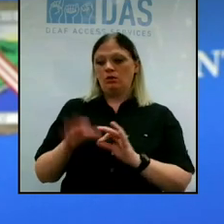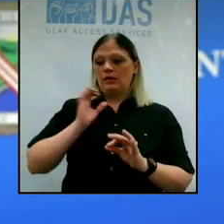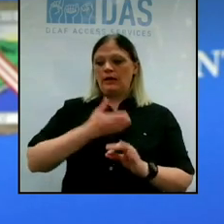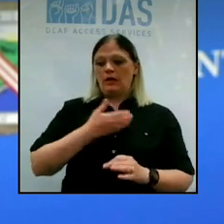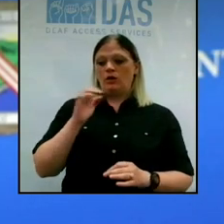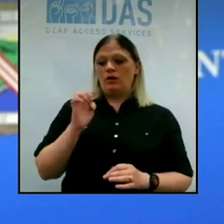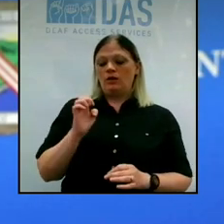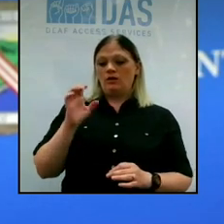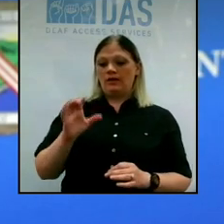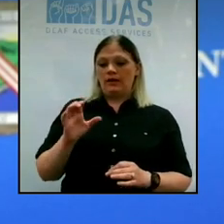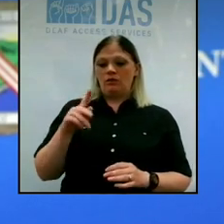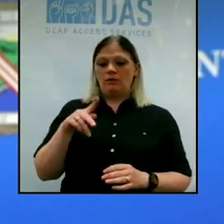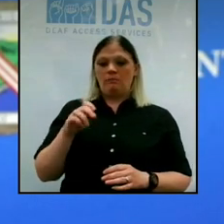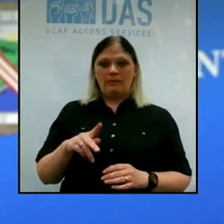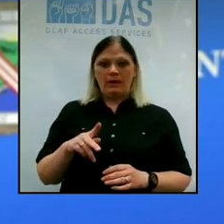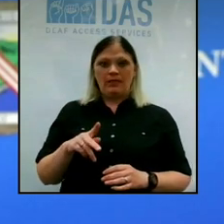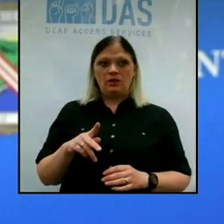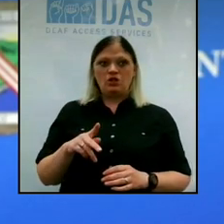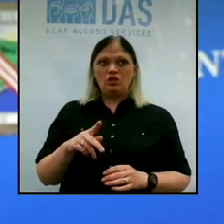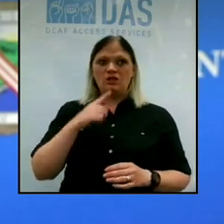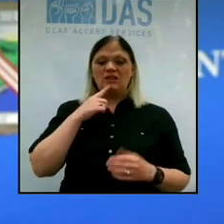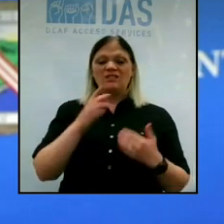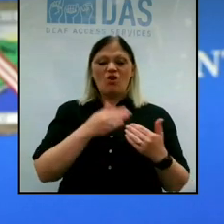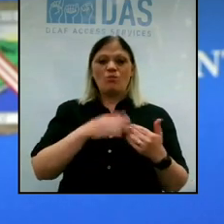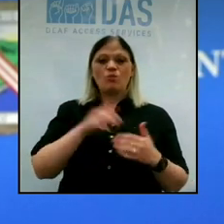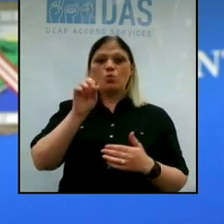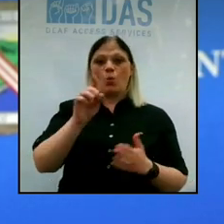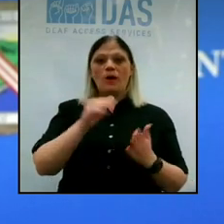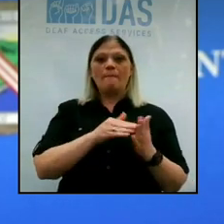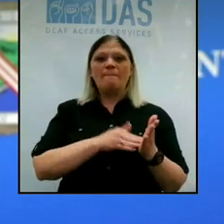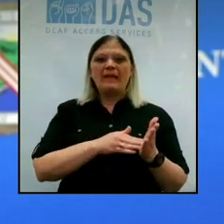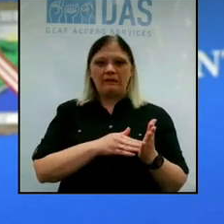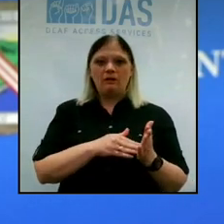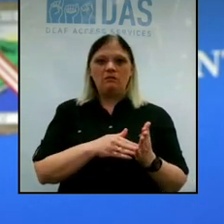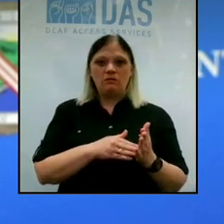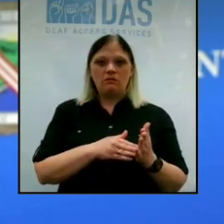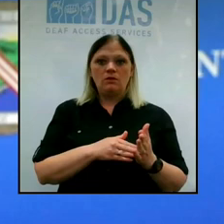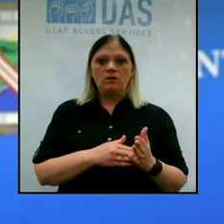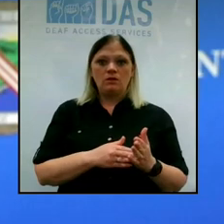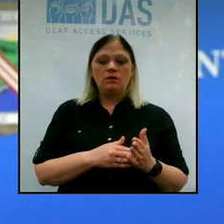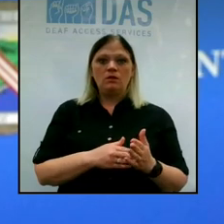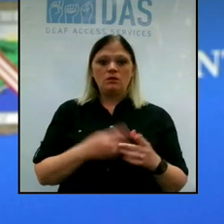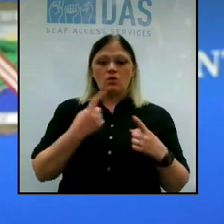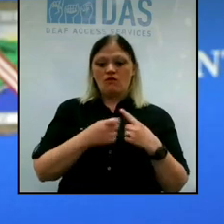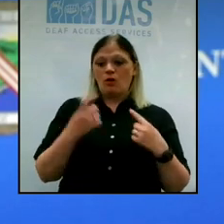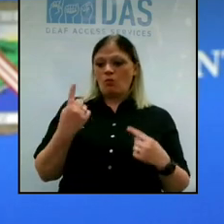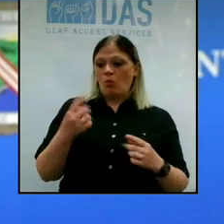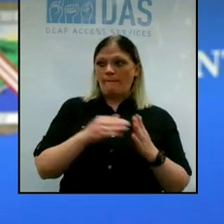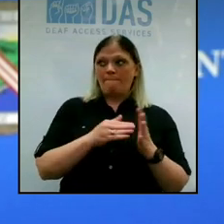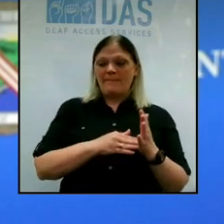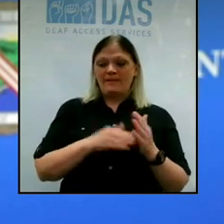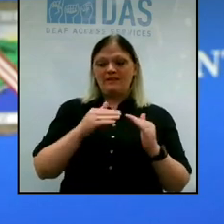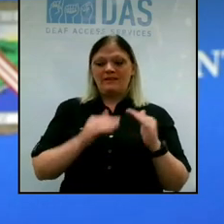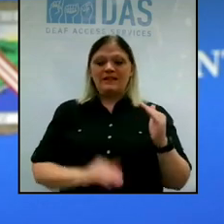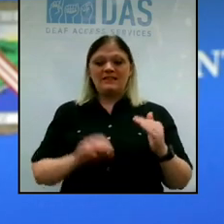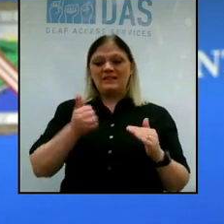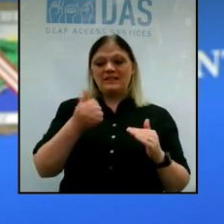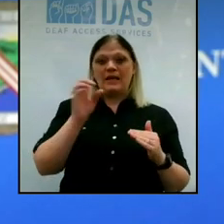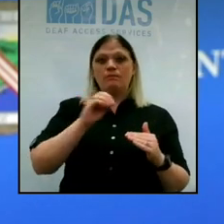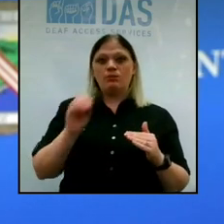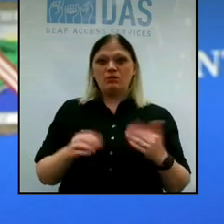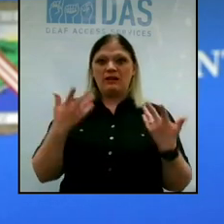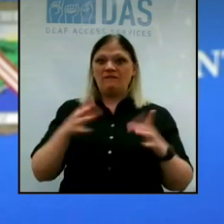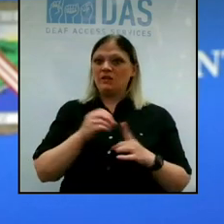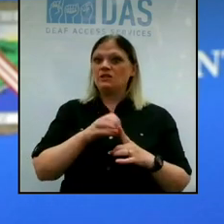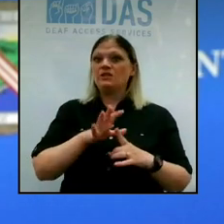our Erie County population is almost a million. So of those million, less than 10% have